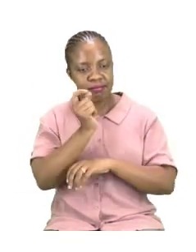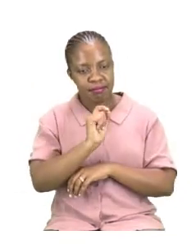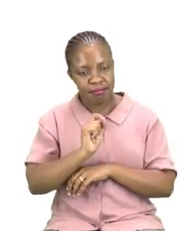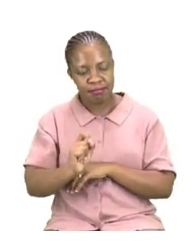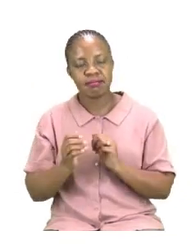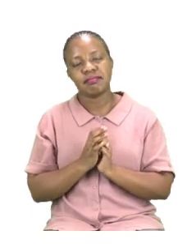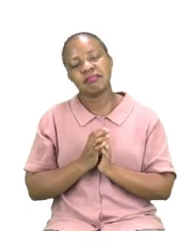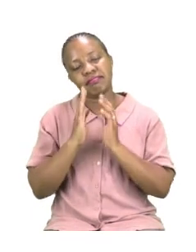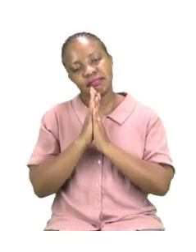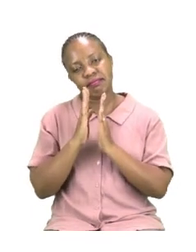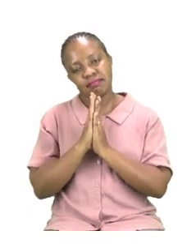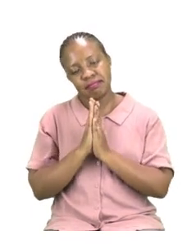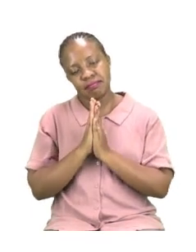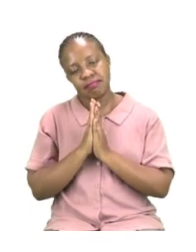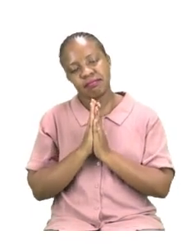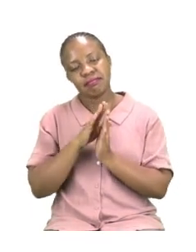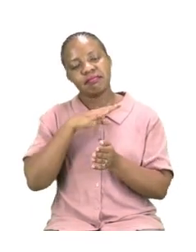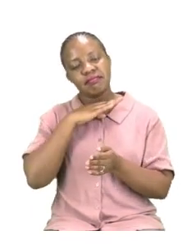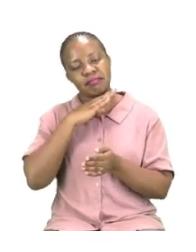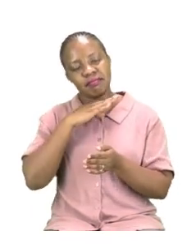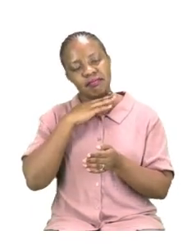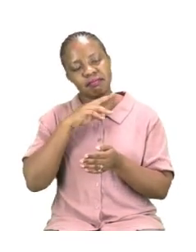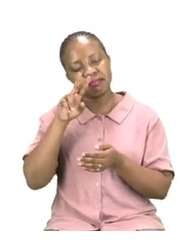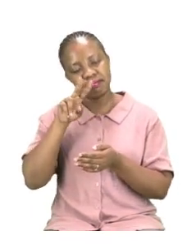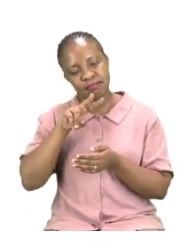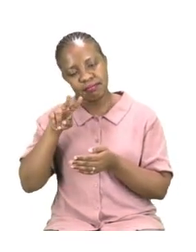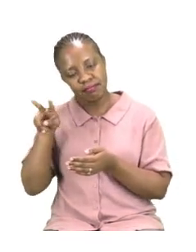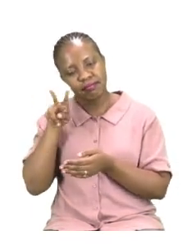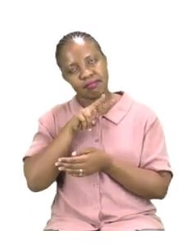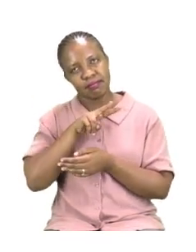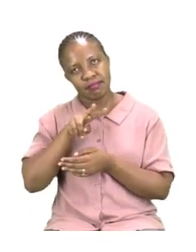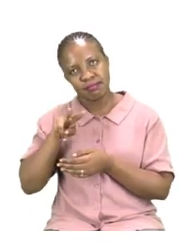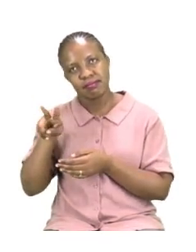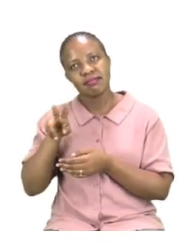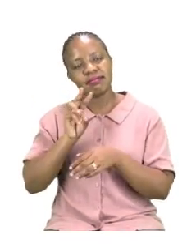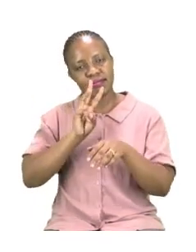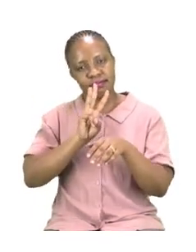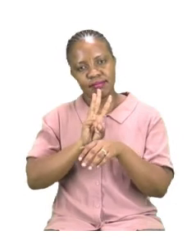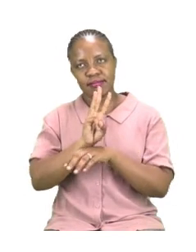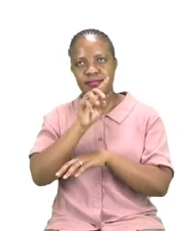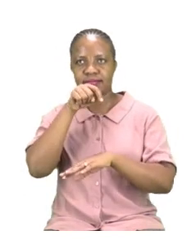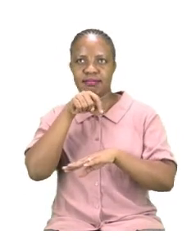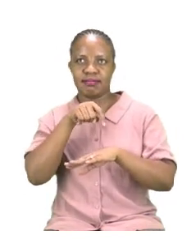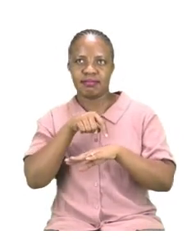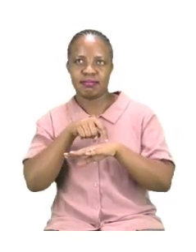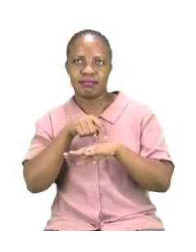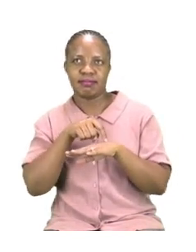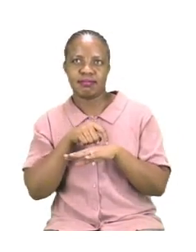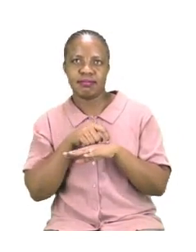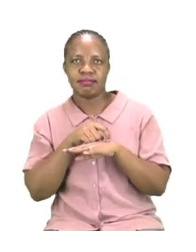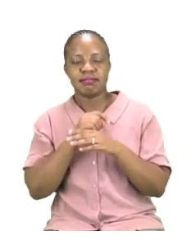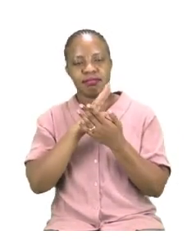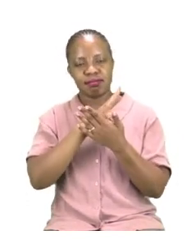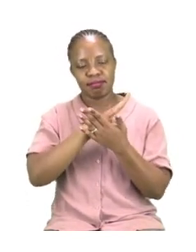the story at least three times before you answer them. Some of them are adding, others are